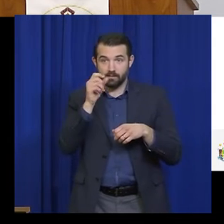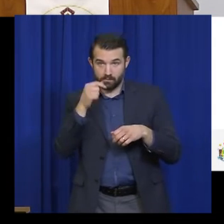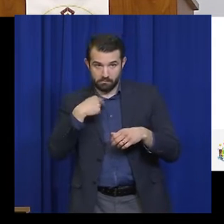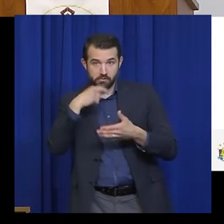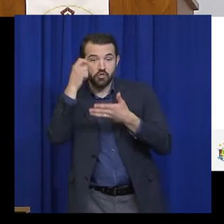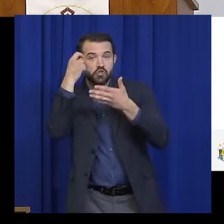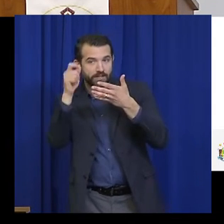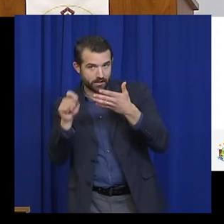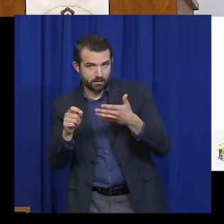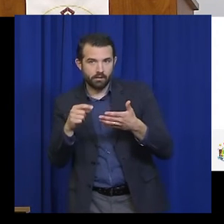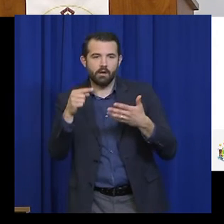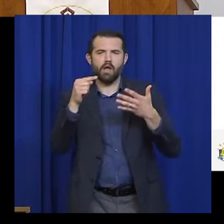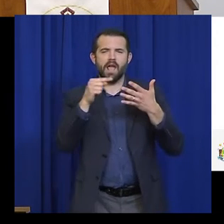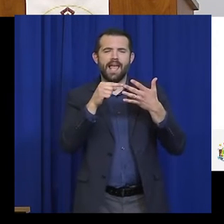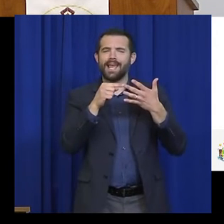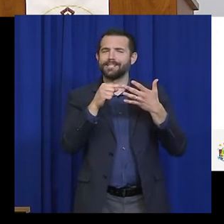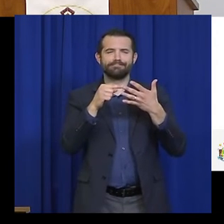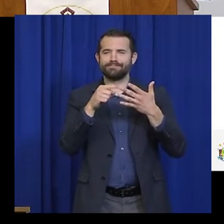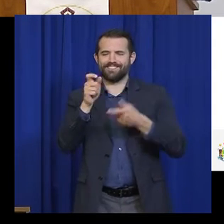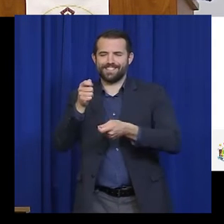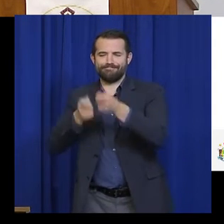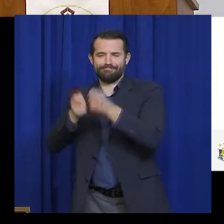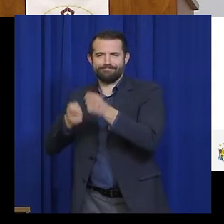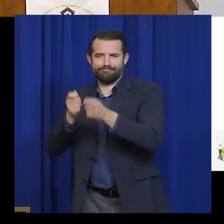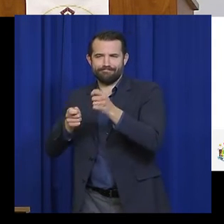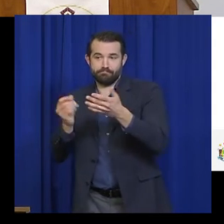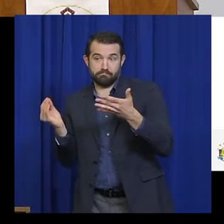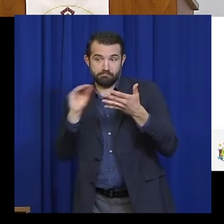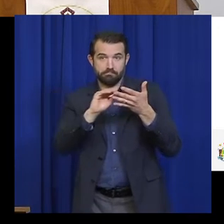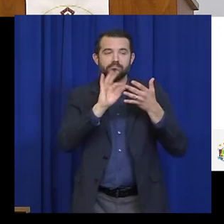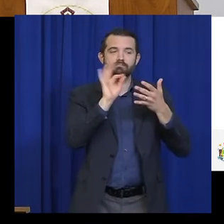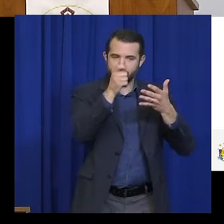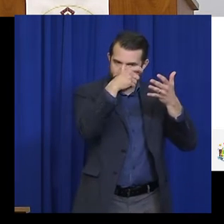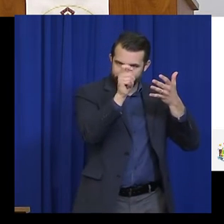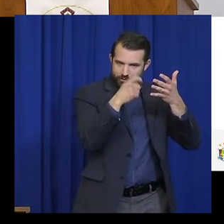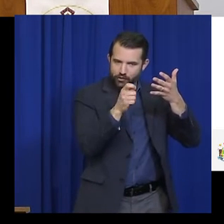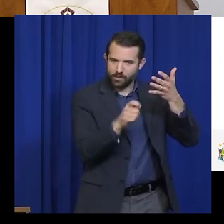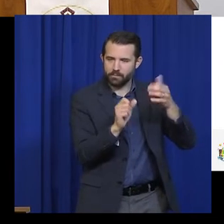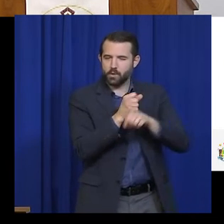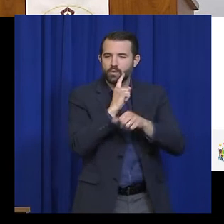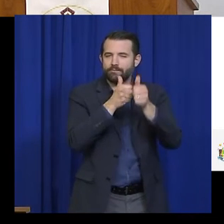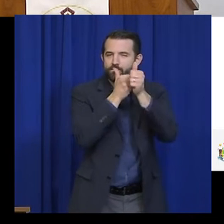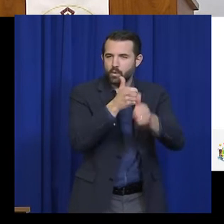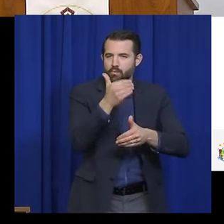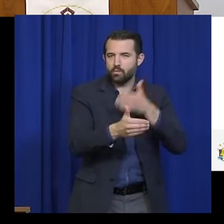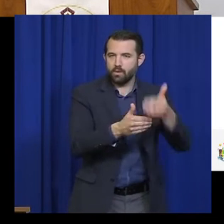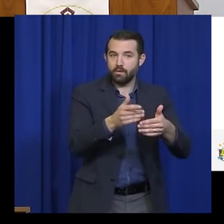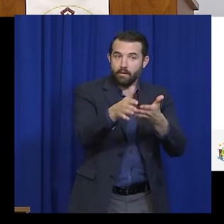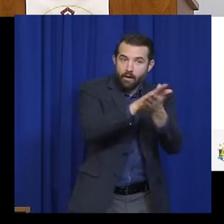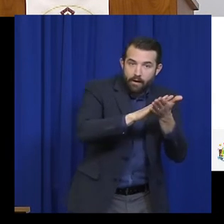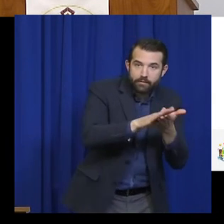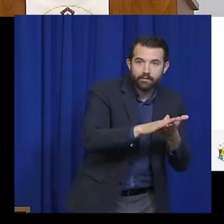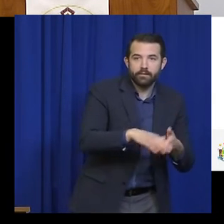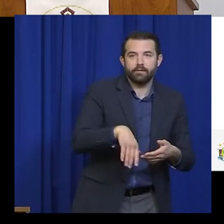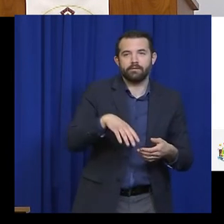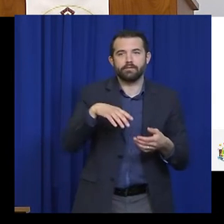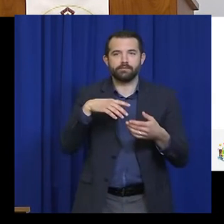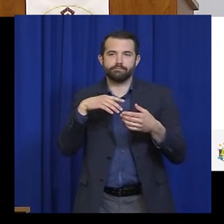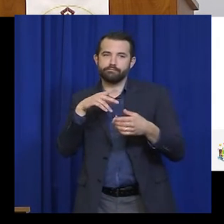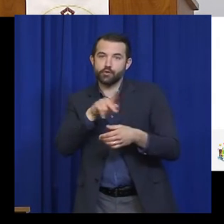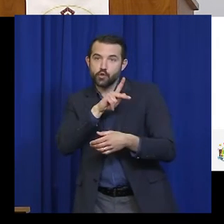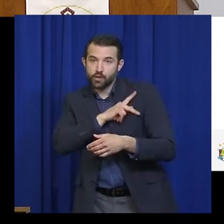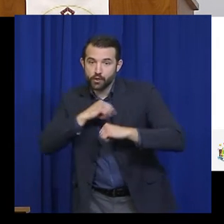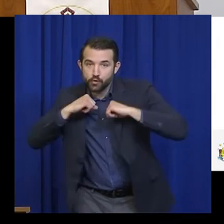practices related to physical distancing, hygiene, personal protection, and the maintenance of clean workplaces,